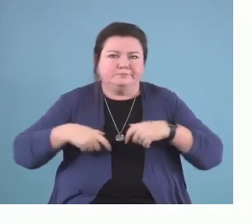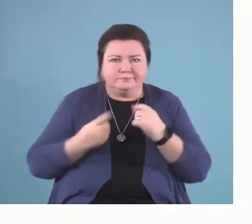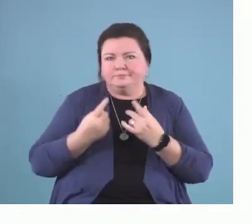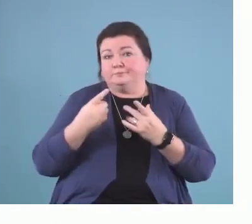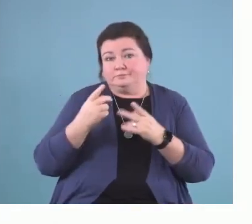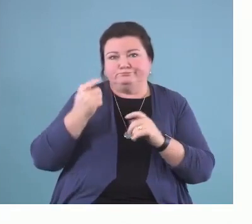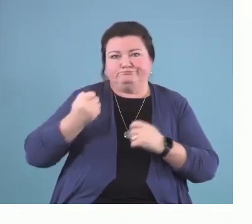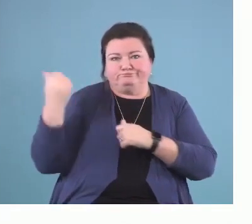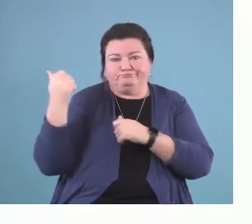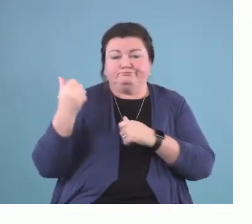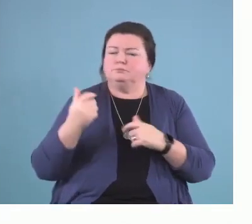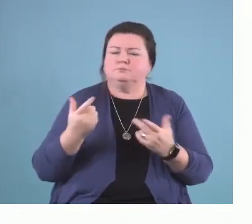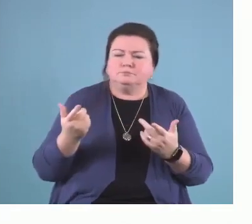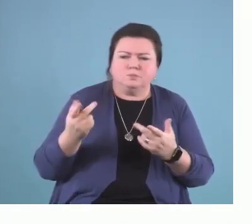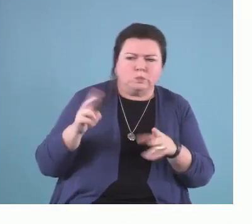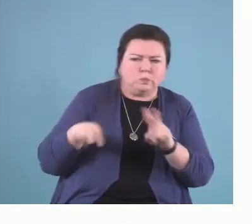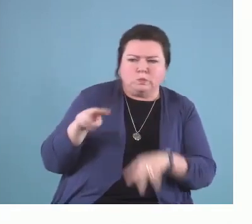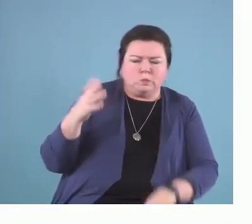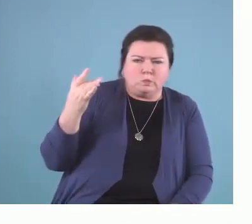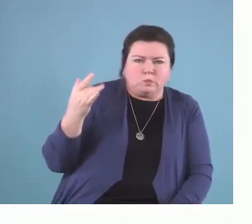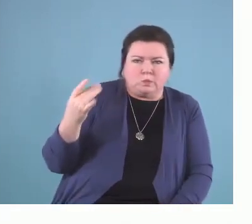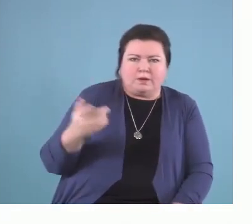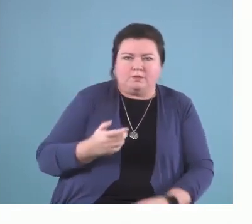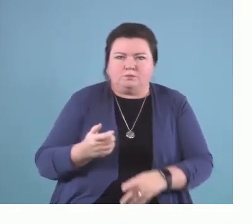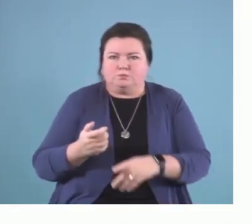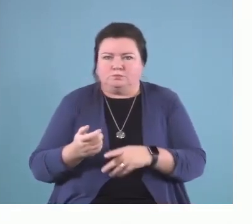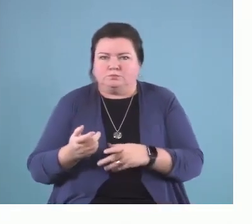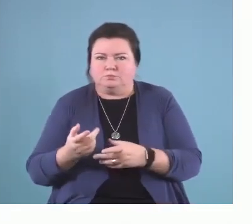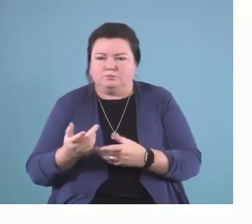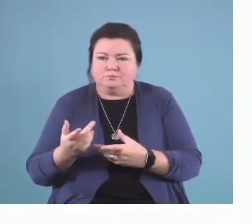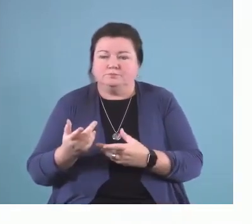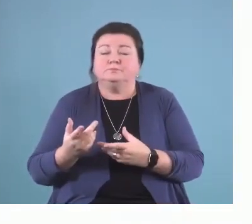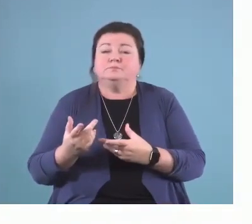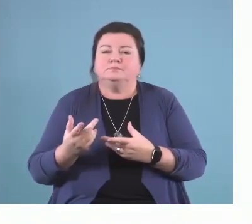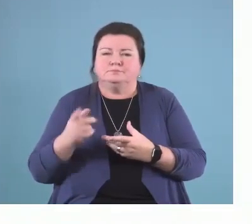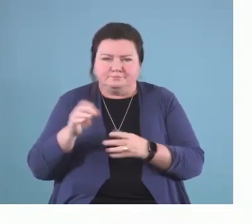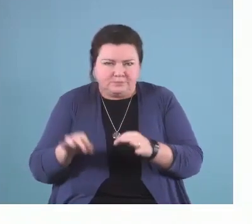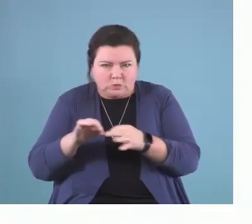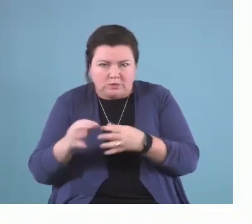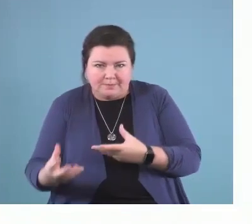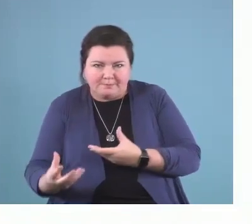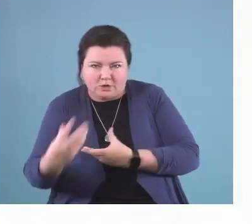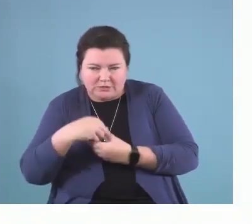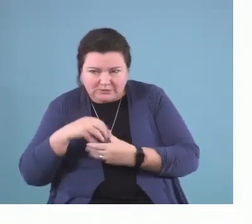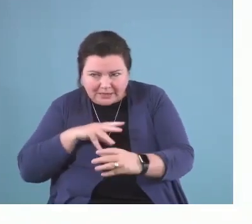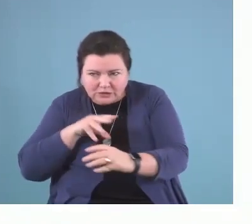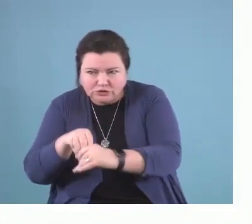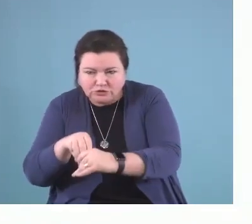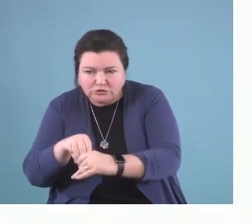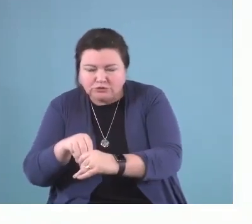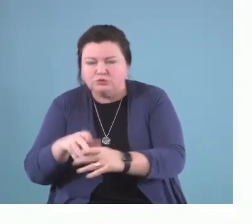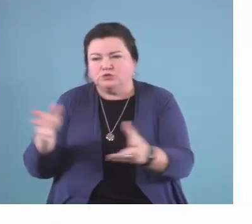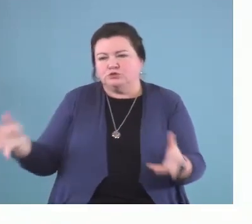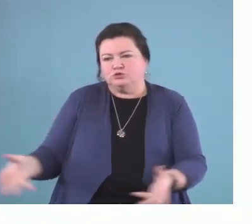So, what is it about, what is important to them about participation that might encourage them to change the